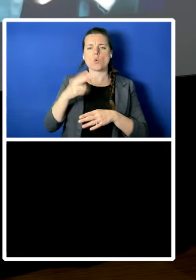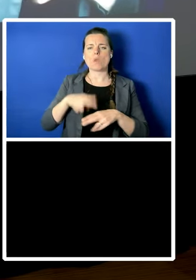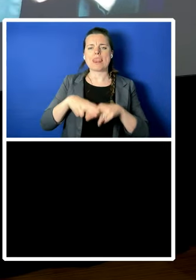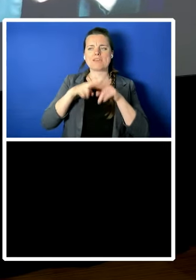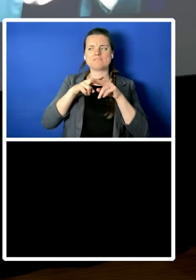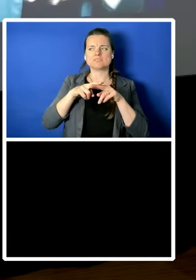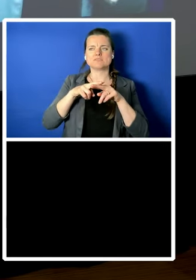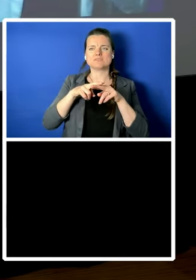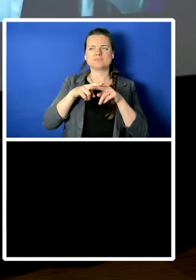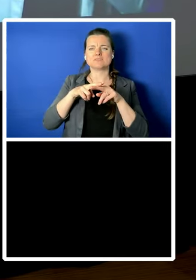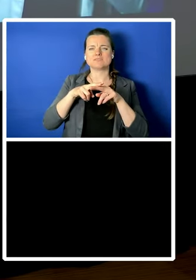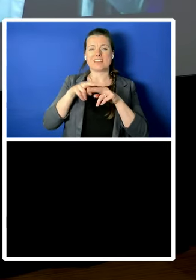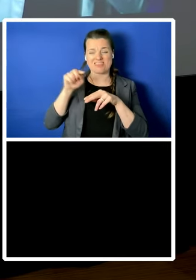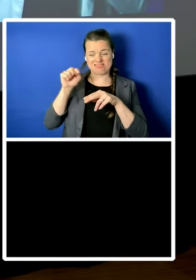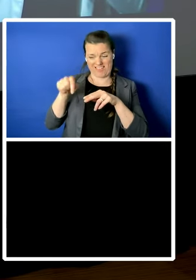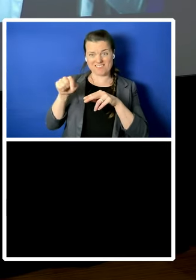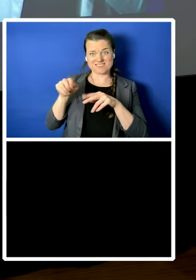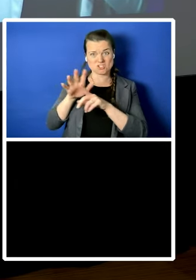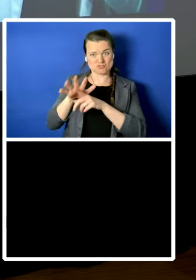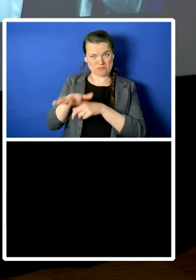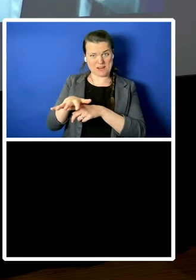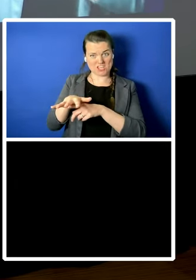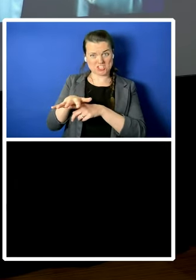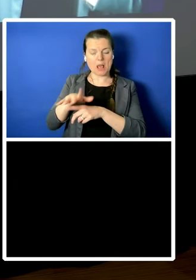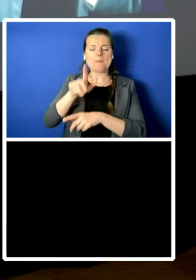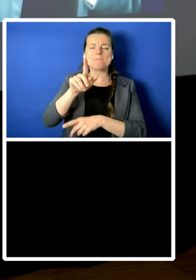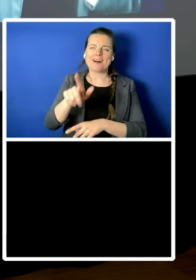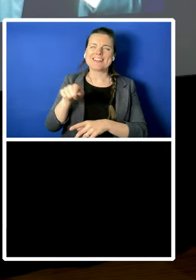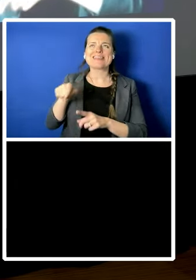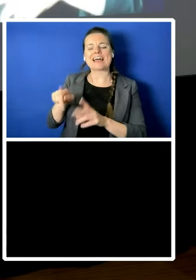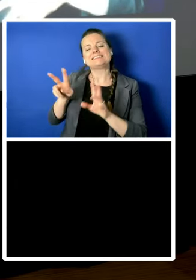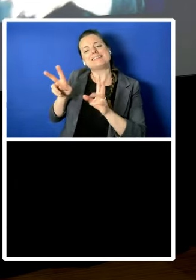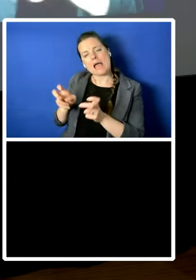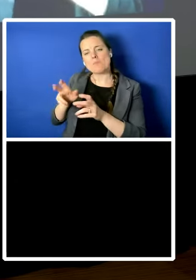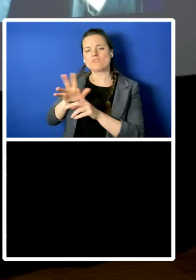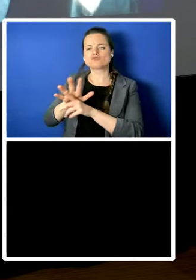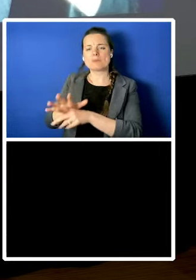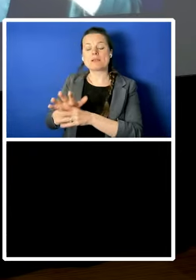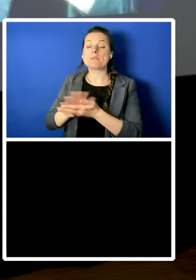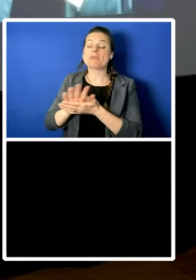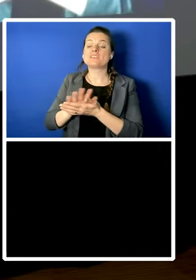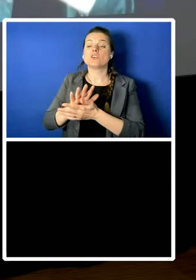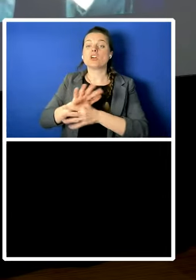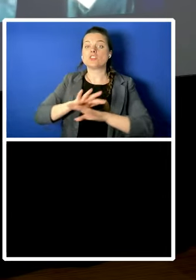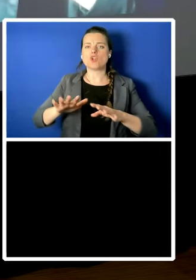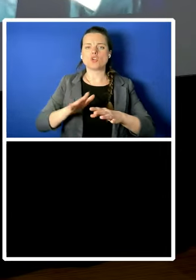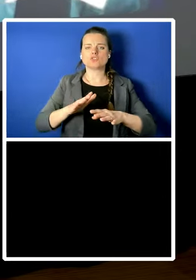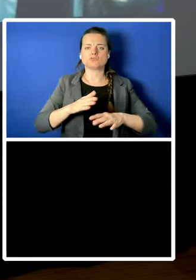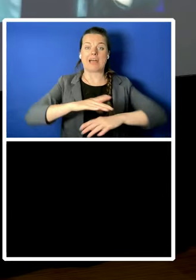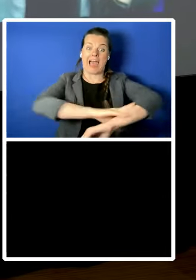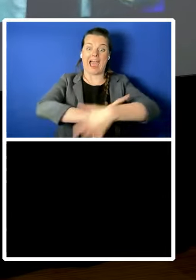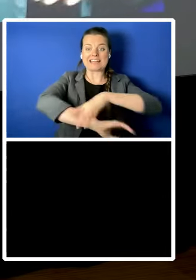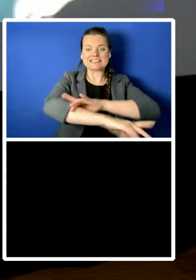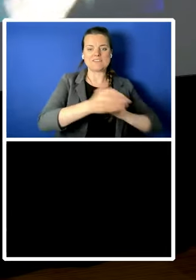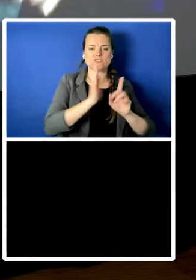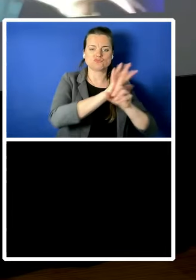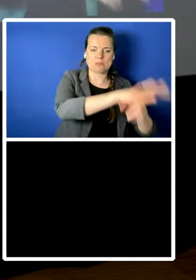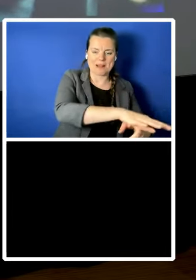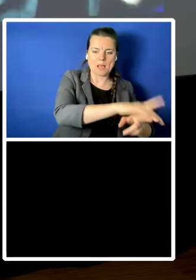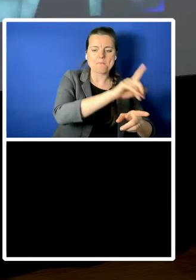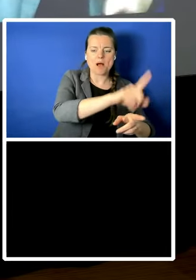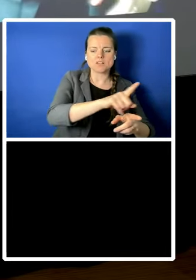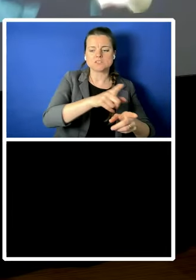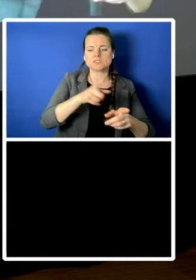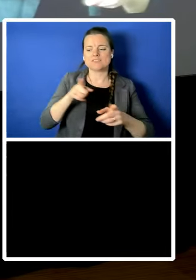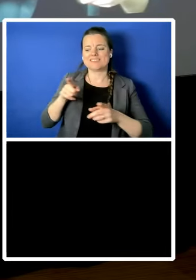that requires ironically not just that you don't actively discriminate but that you positively uh deal with